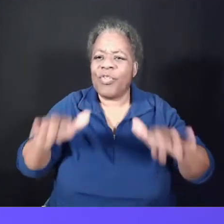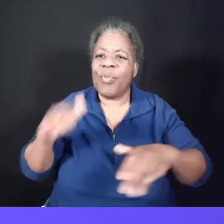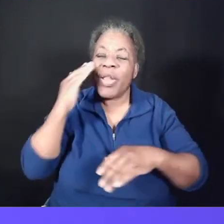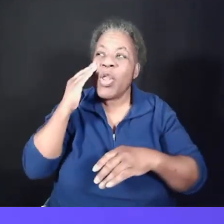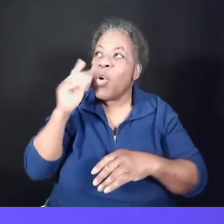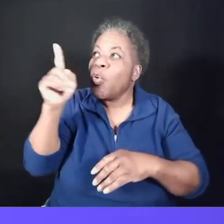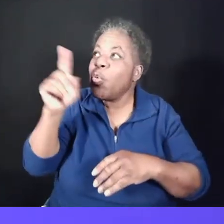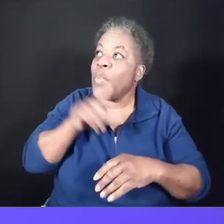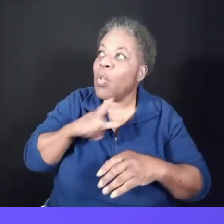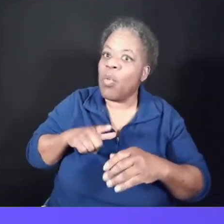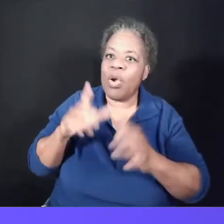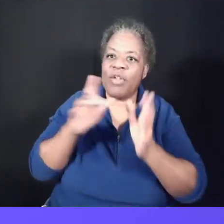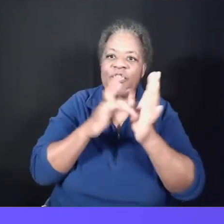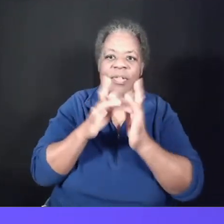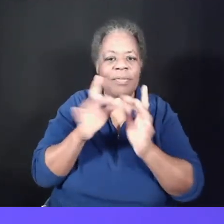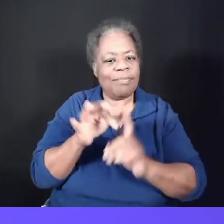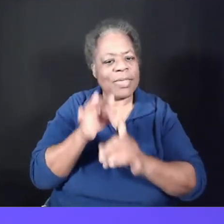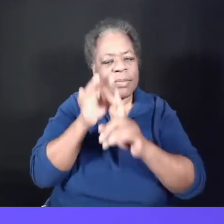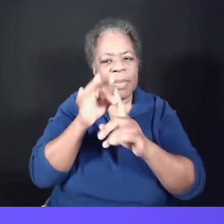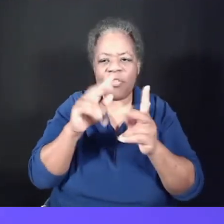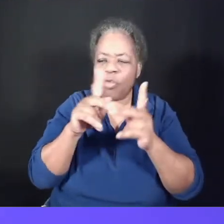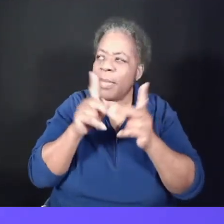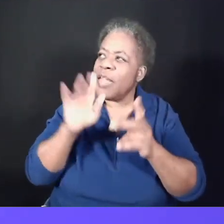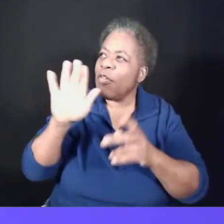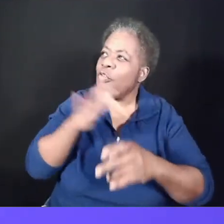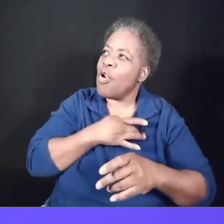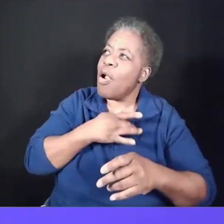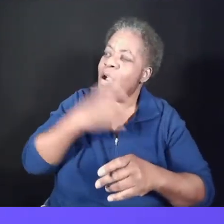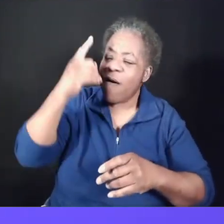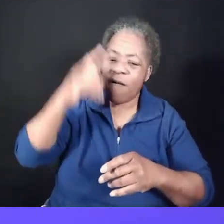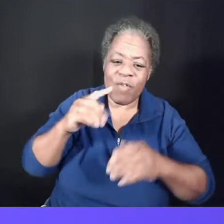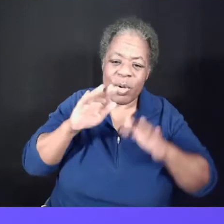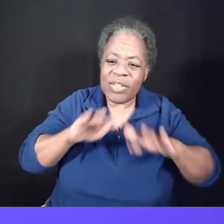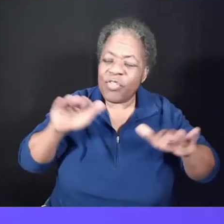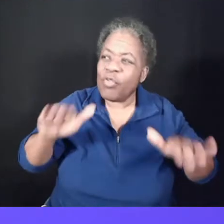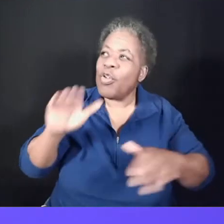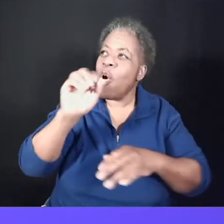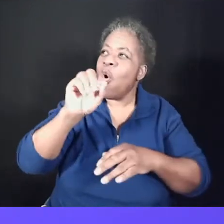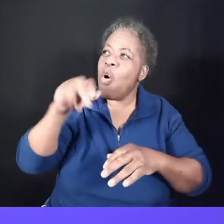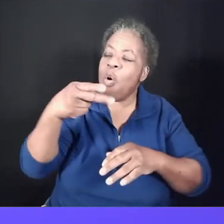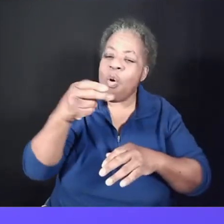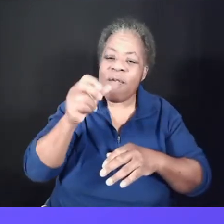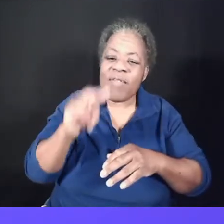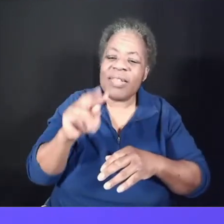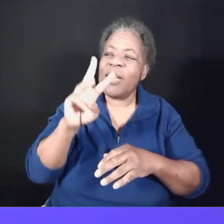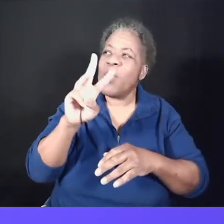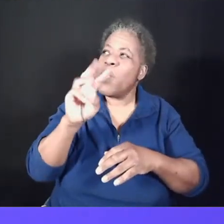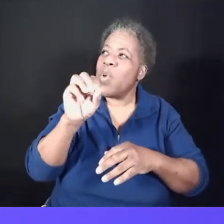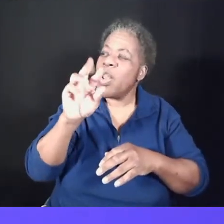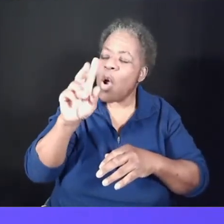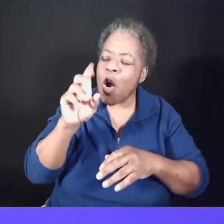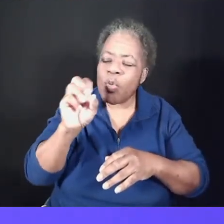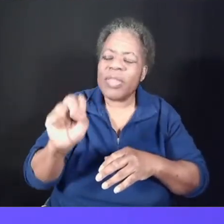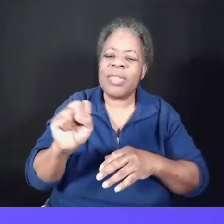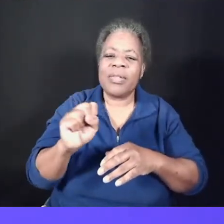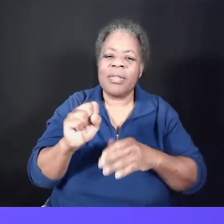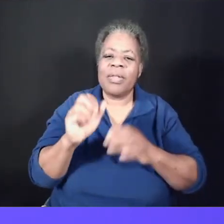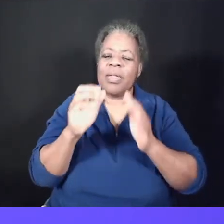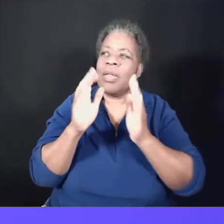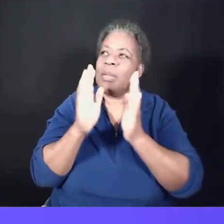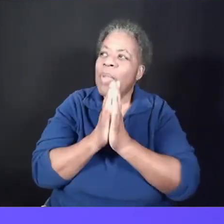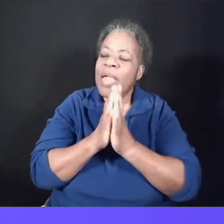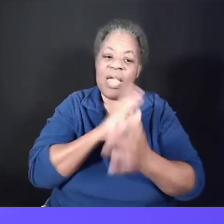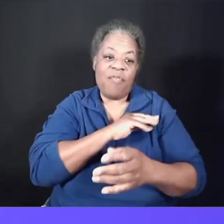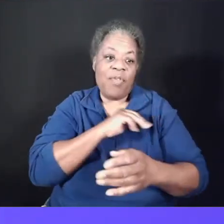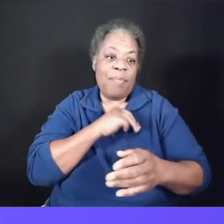You have a very special place in your heart for children, orphans, and widows. We pray for missionaries and other humanitarian